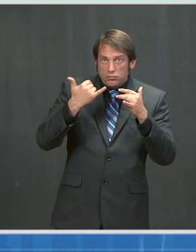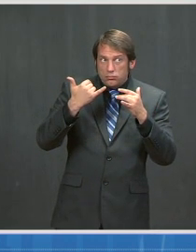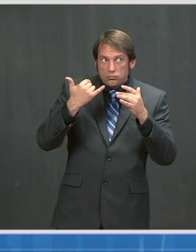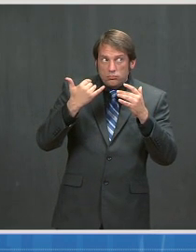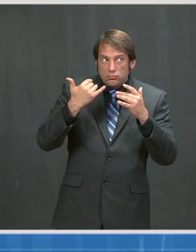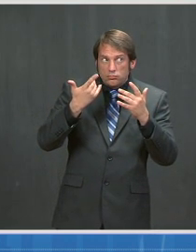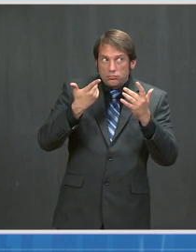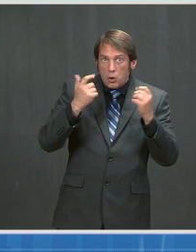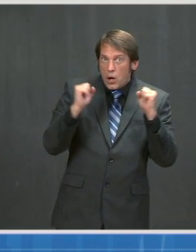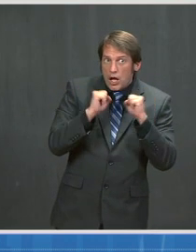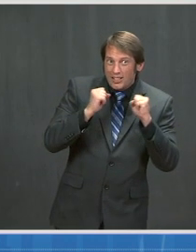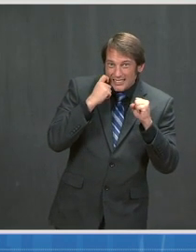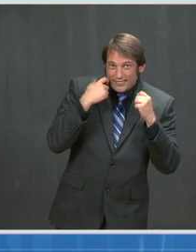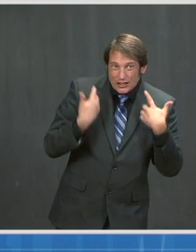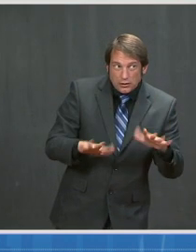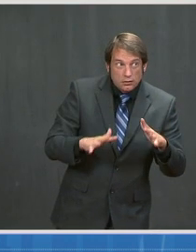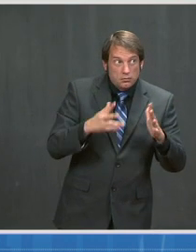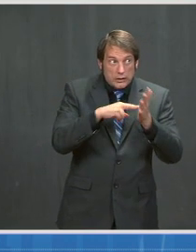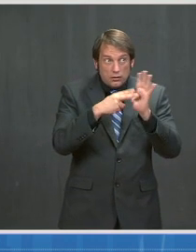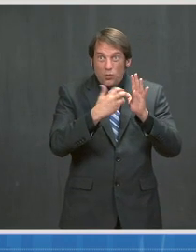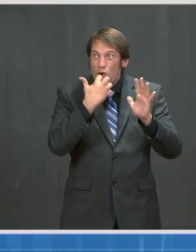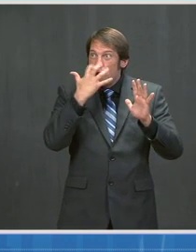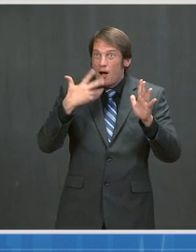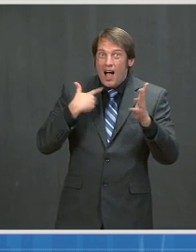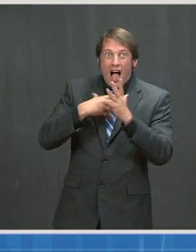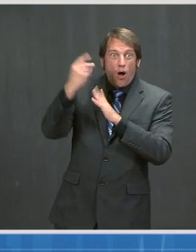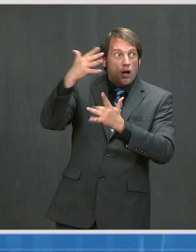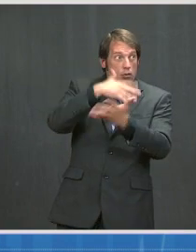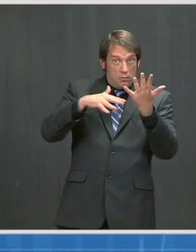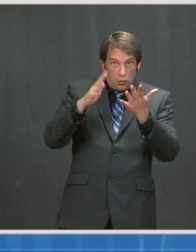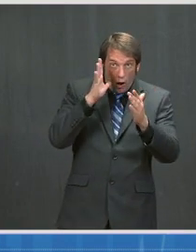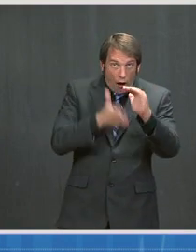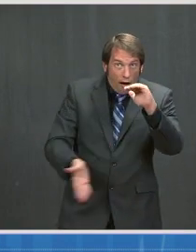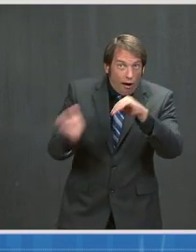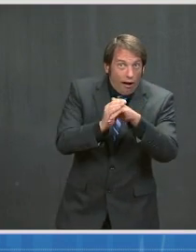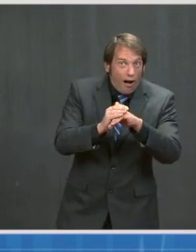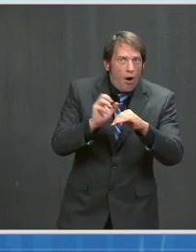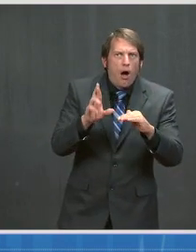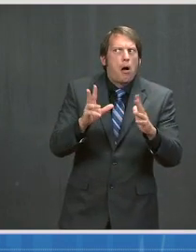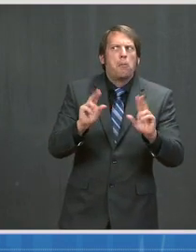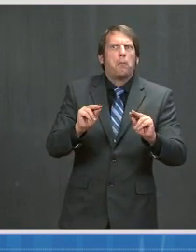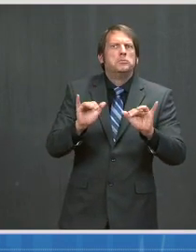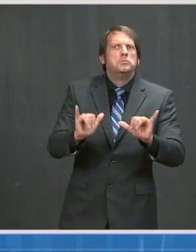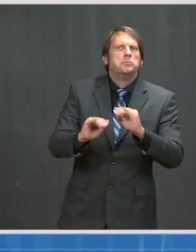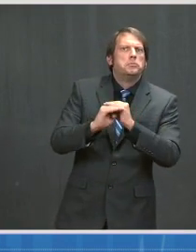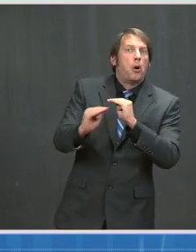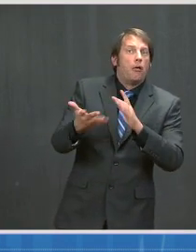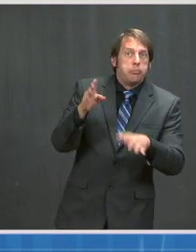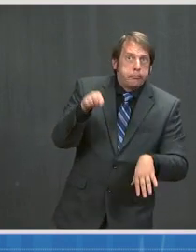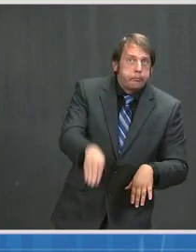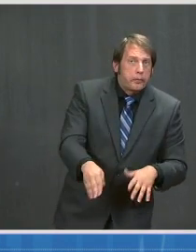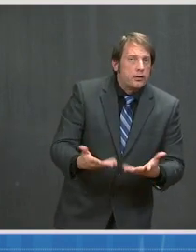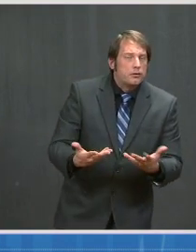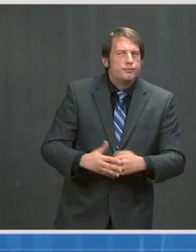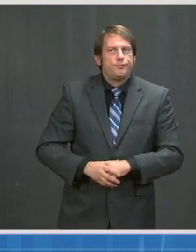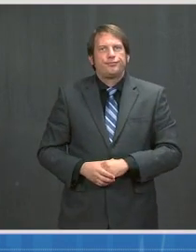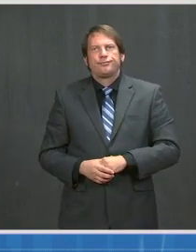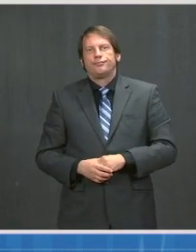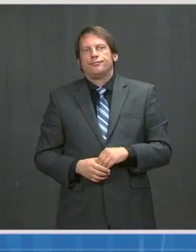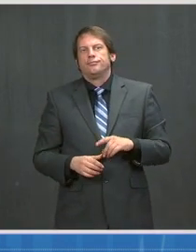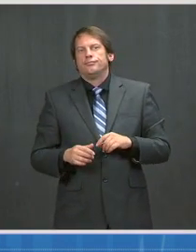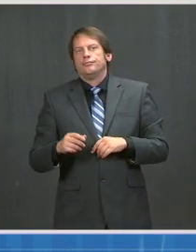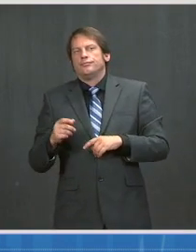Dr. Walensky and then maybe Dr. Fauci, see if you want to add anything to that. Dr. Yeah, I think we need to acknowledge that this pandemic has taken